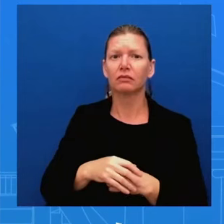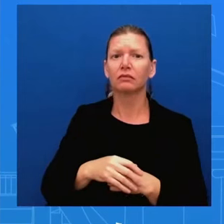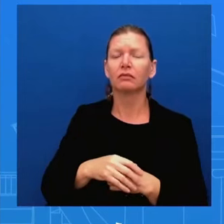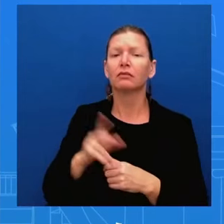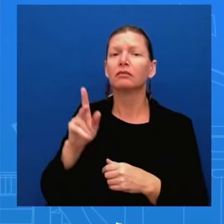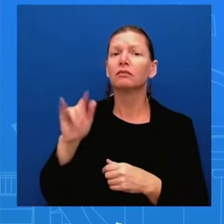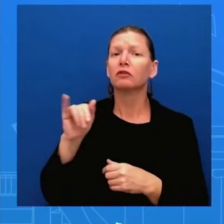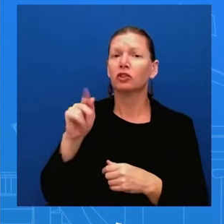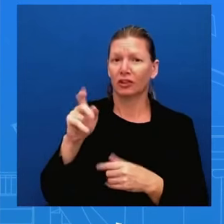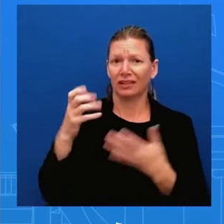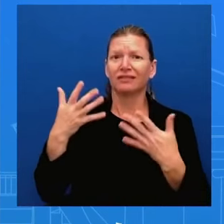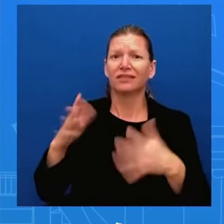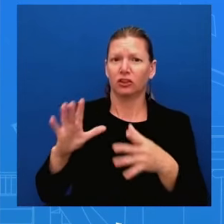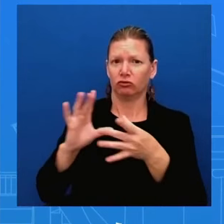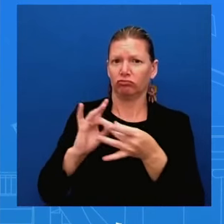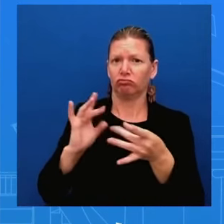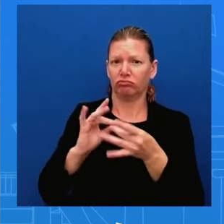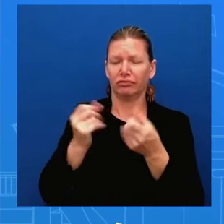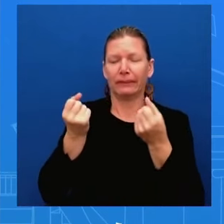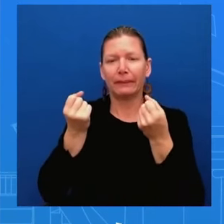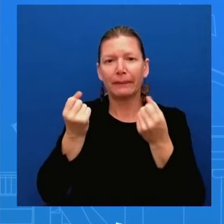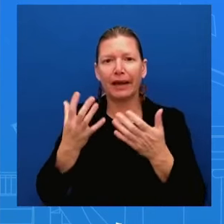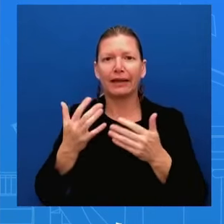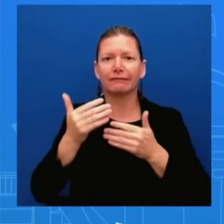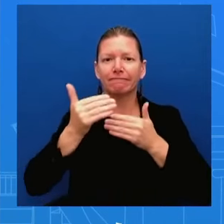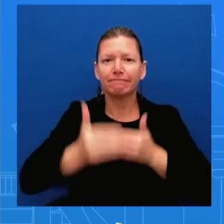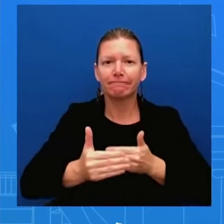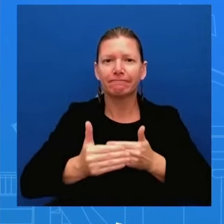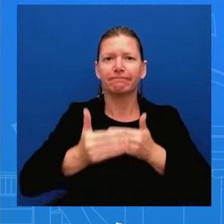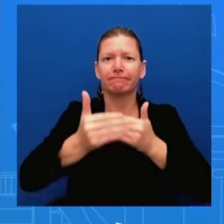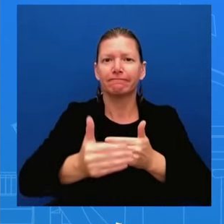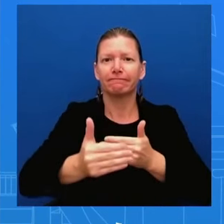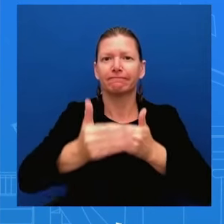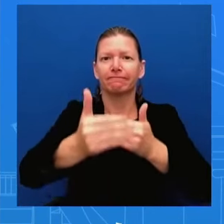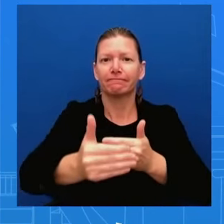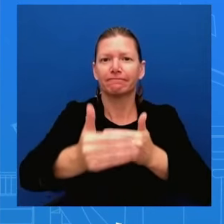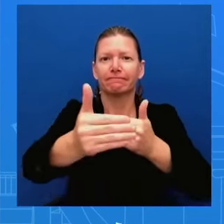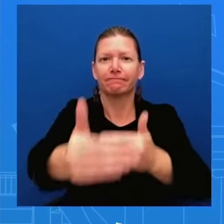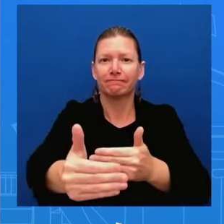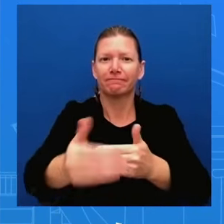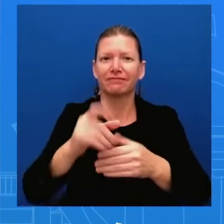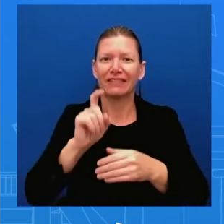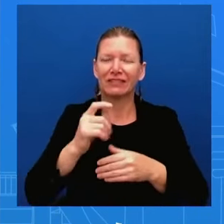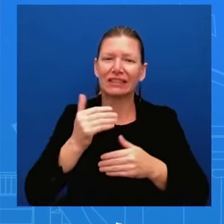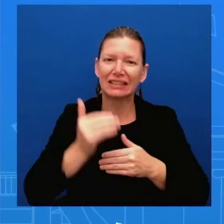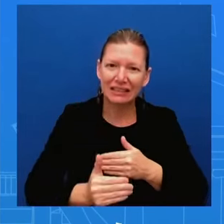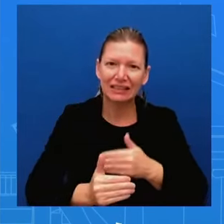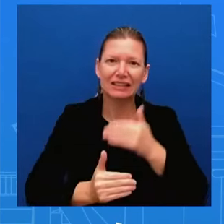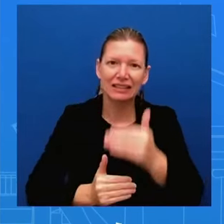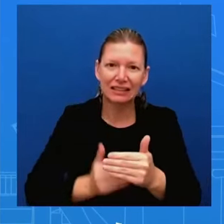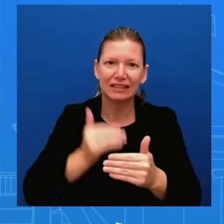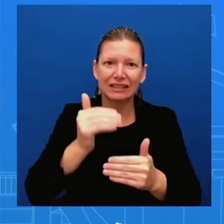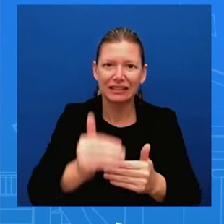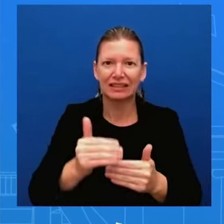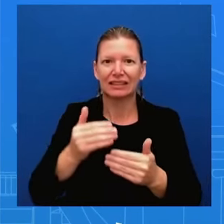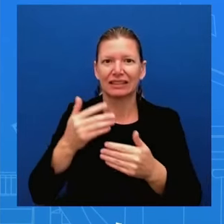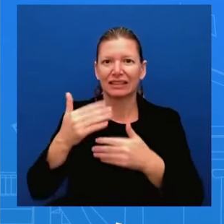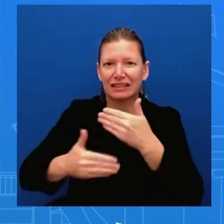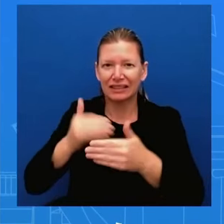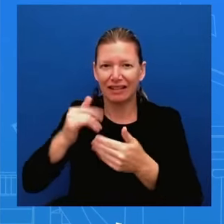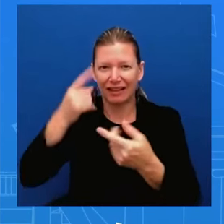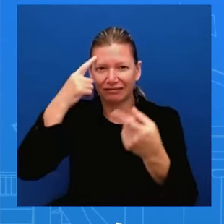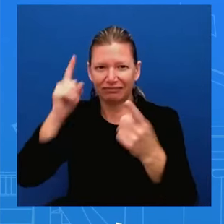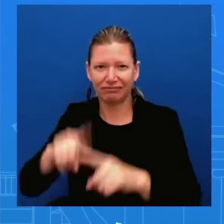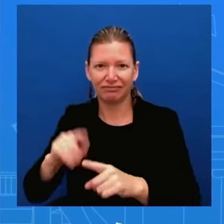that would obviously get hostages home some of them american hostages that we are working to get that hostage deal uh really uh